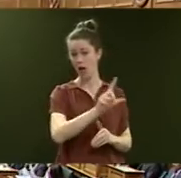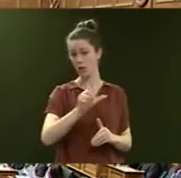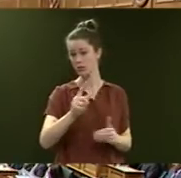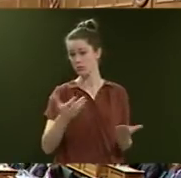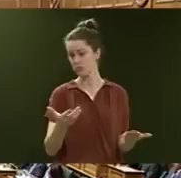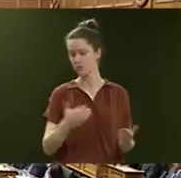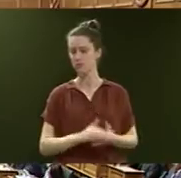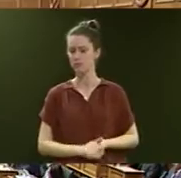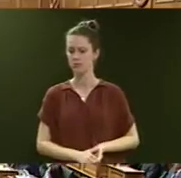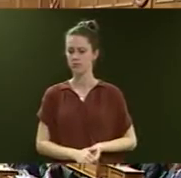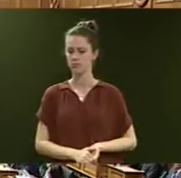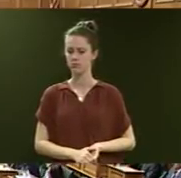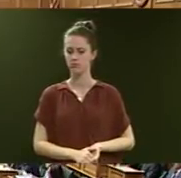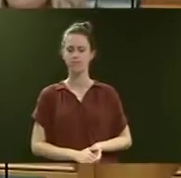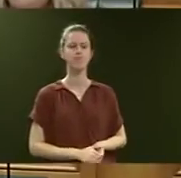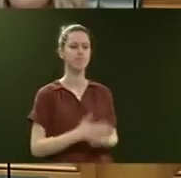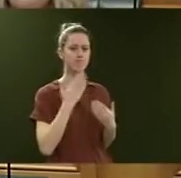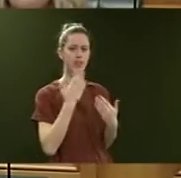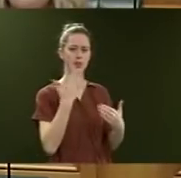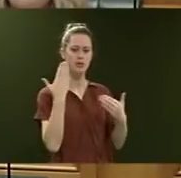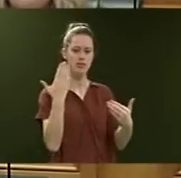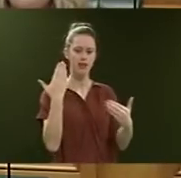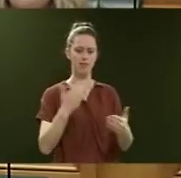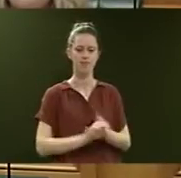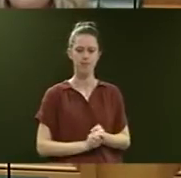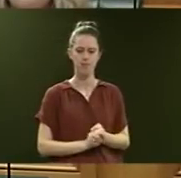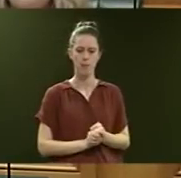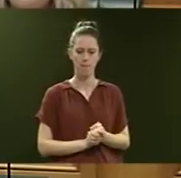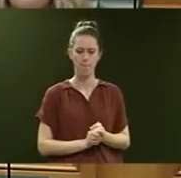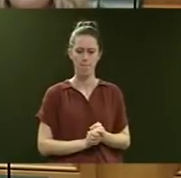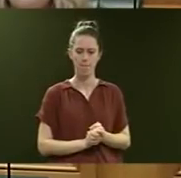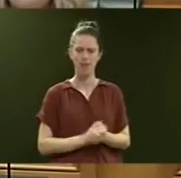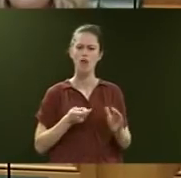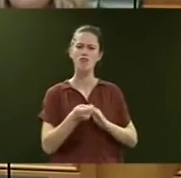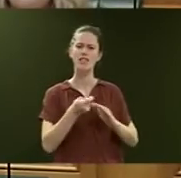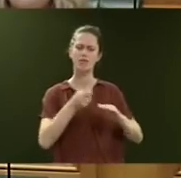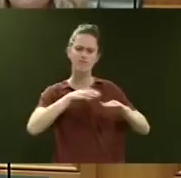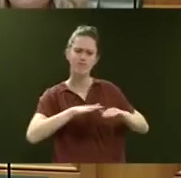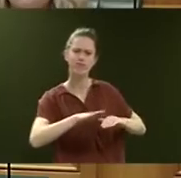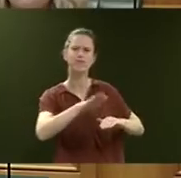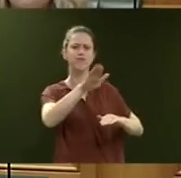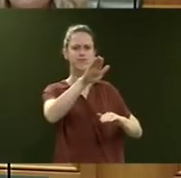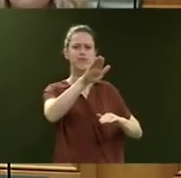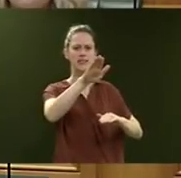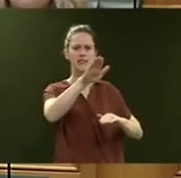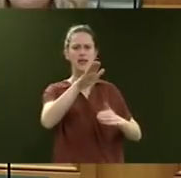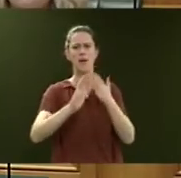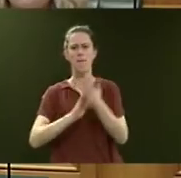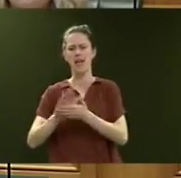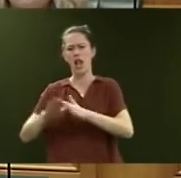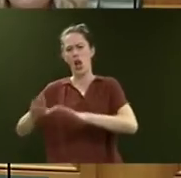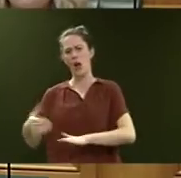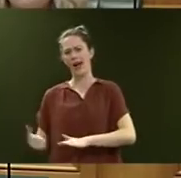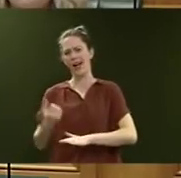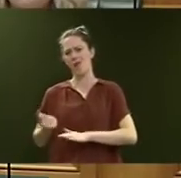The Honourable Phil Twyford. Thank you, Mr Speaker. Although steep rent rises have hurt low-income renters in